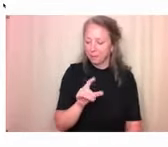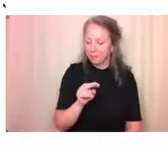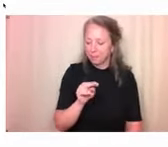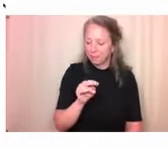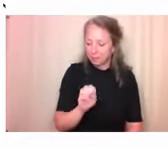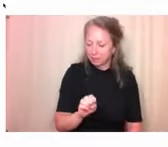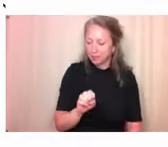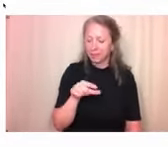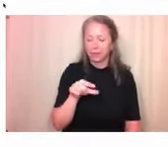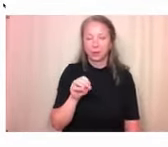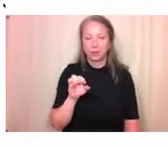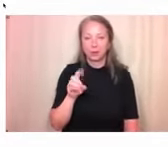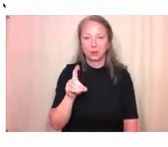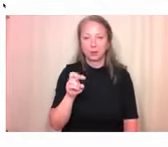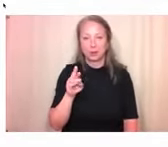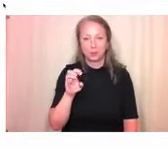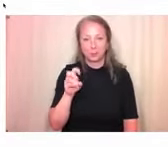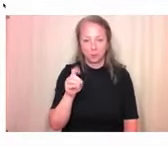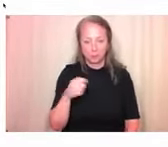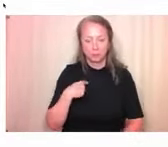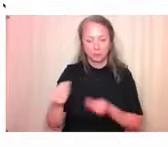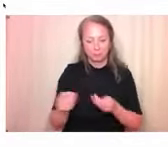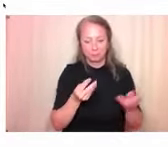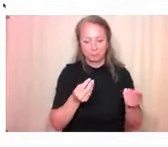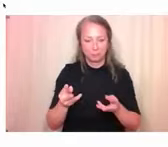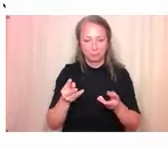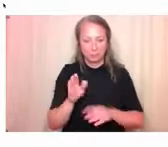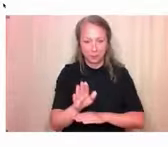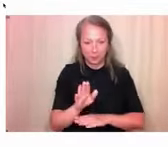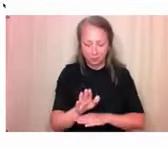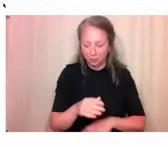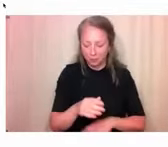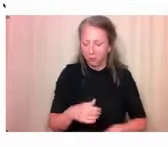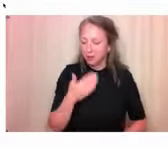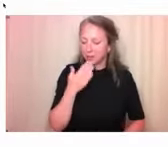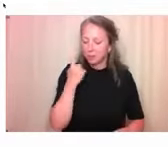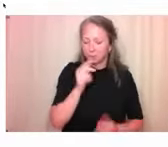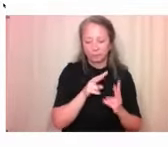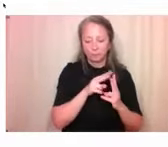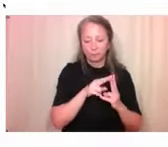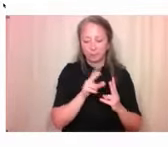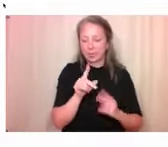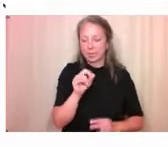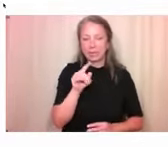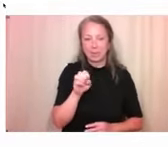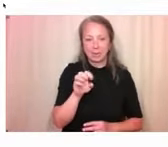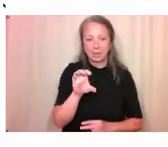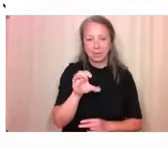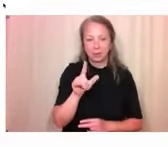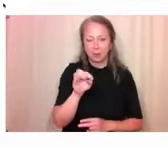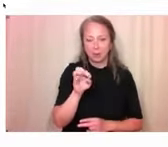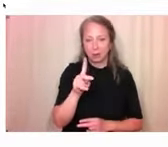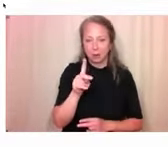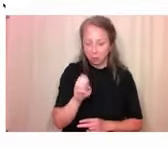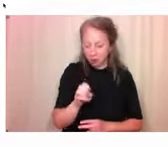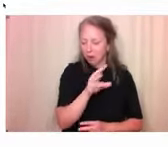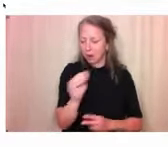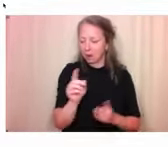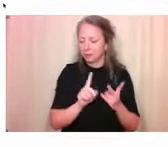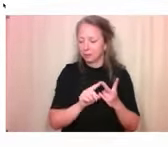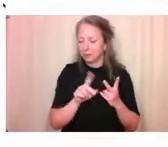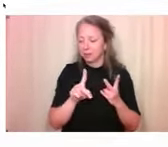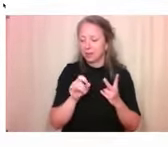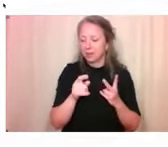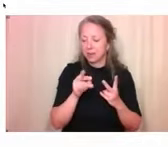very proud to host Kate Clark and Catherine Deturbed of Peach Research. Today, they're going to discuss the research behind their newly launched